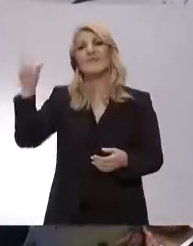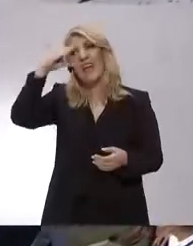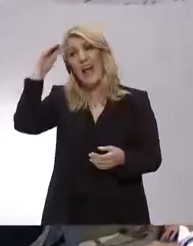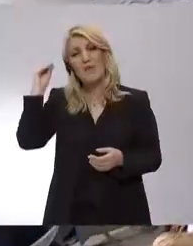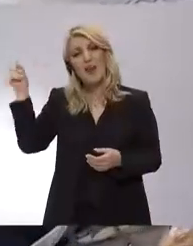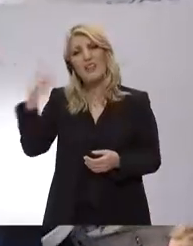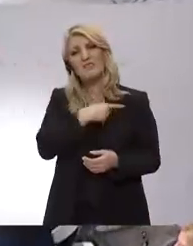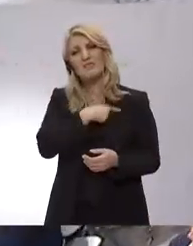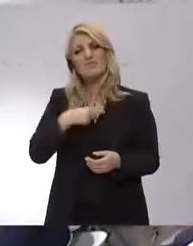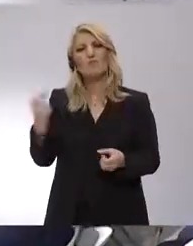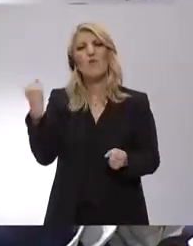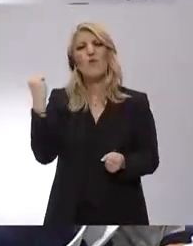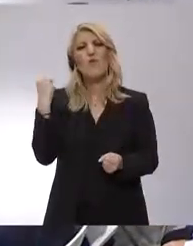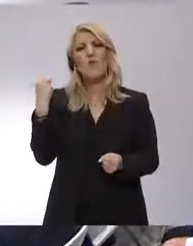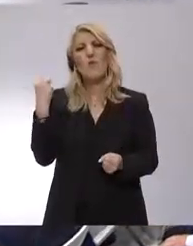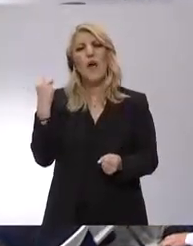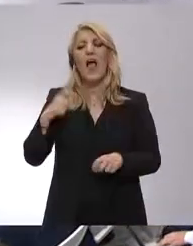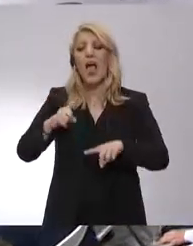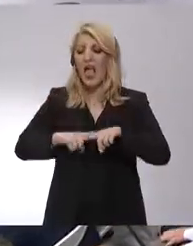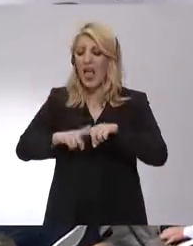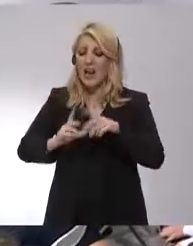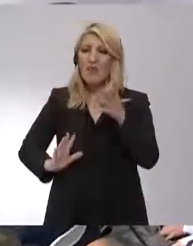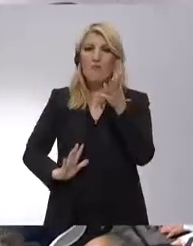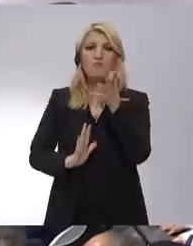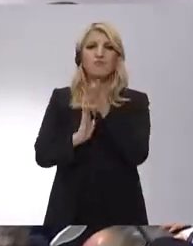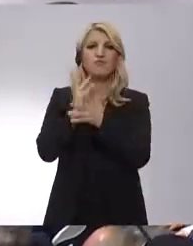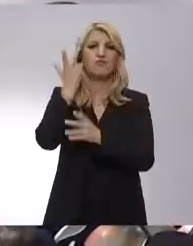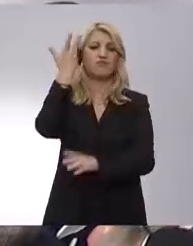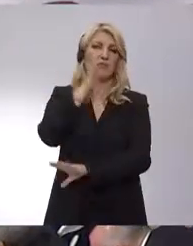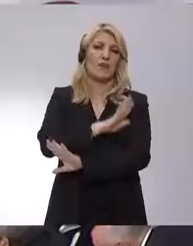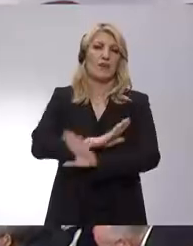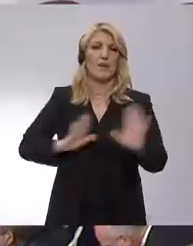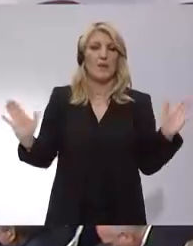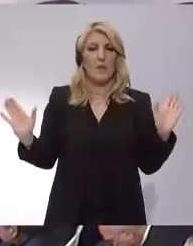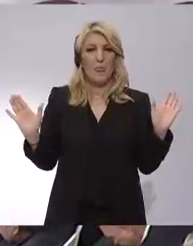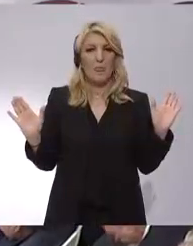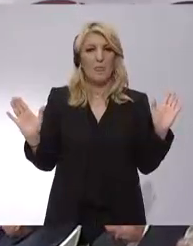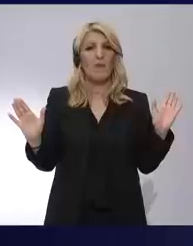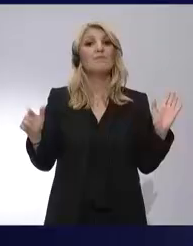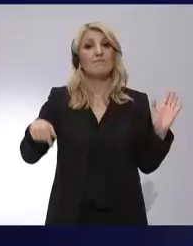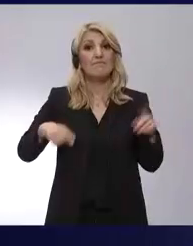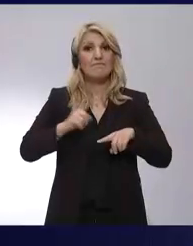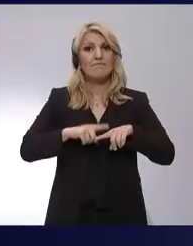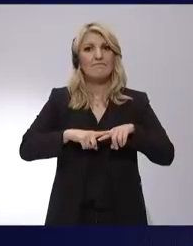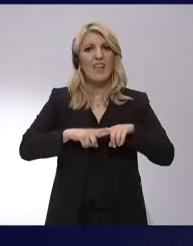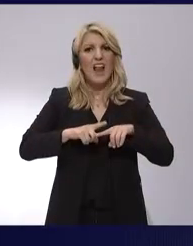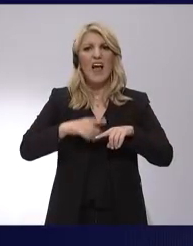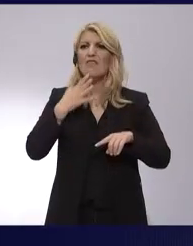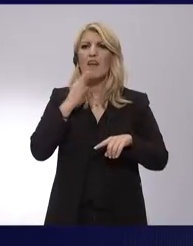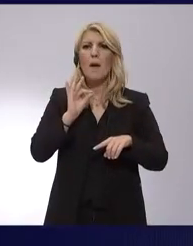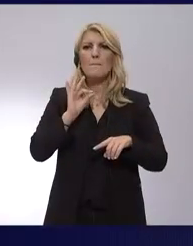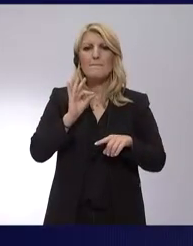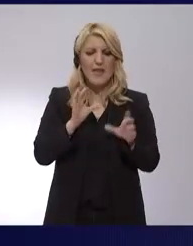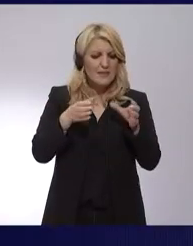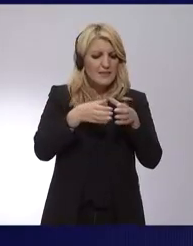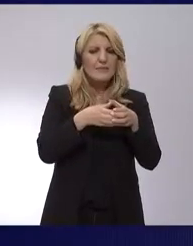at the head of Europe. After the bad and horrible government of Tsipras, you took a stagnant